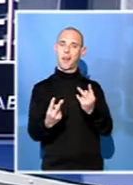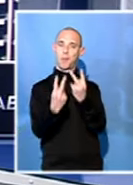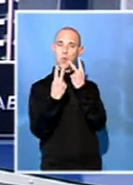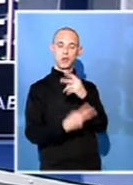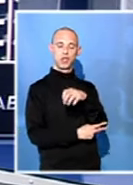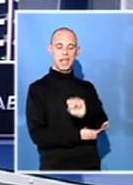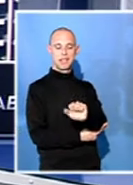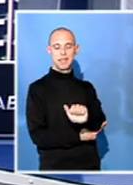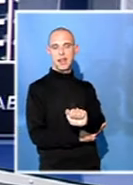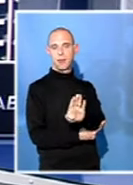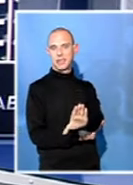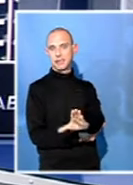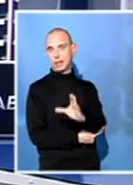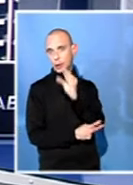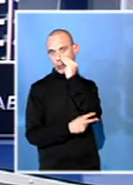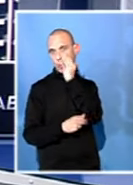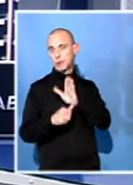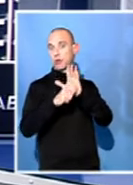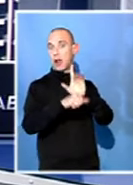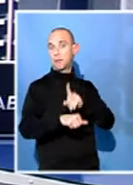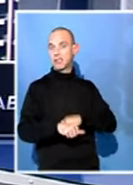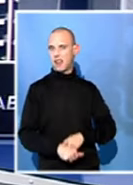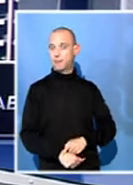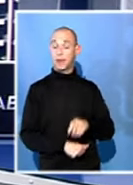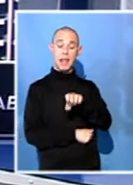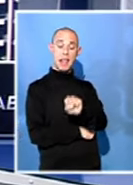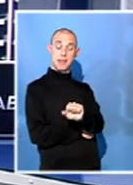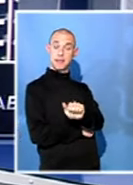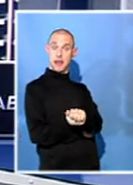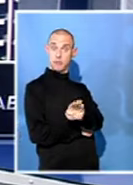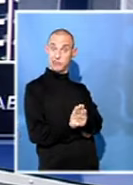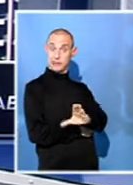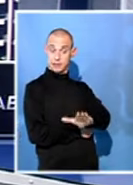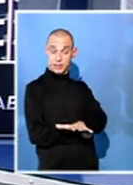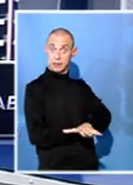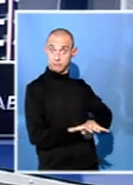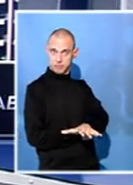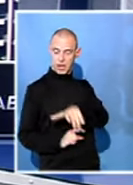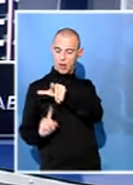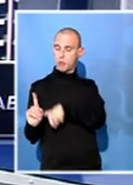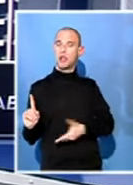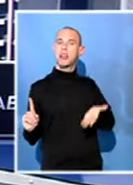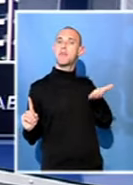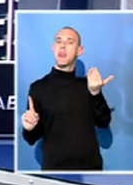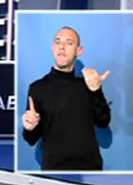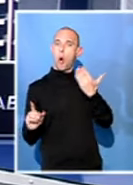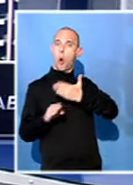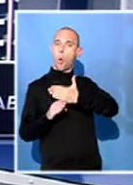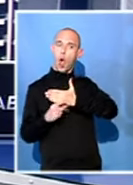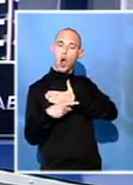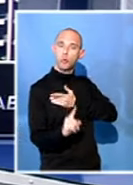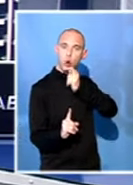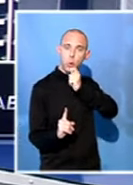SABC News Primetime. SABC's contributing editor, William Volkow's, constitutional challenge of the